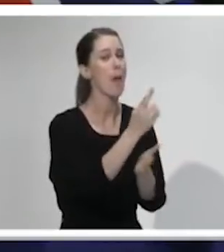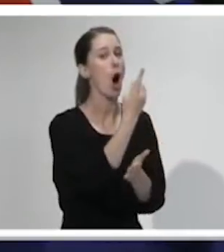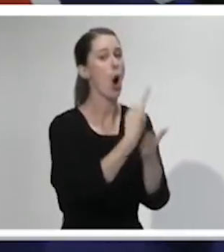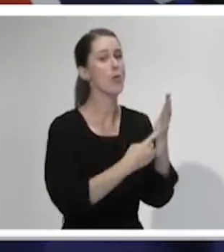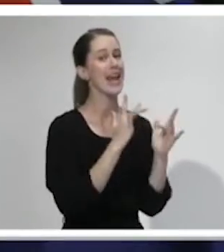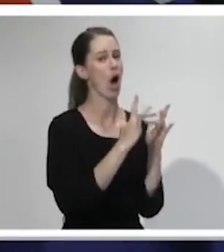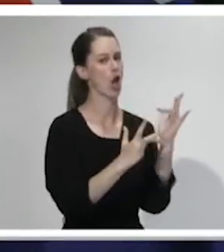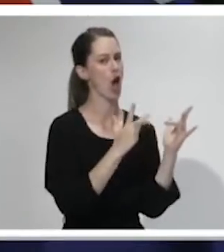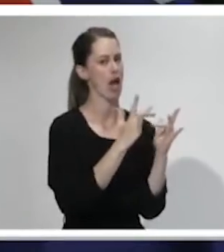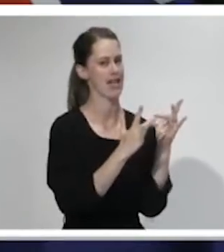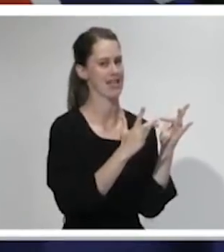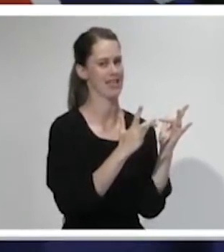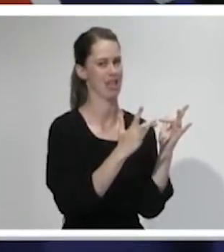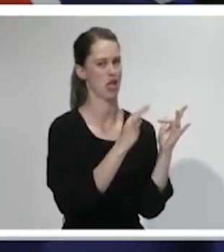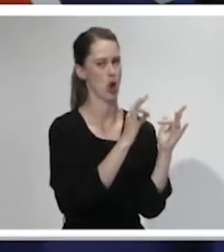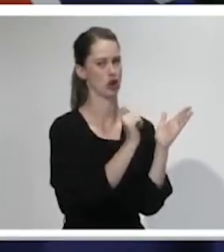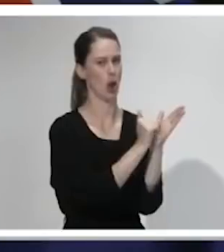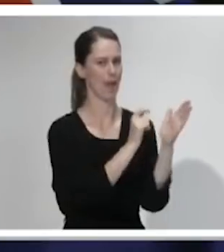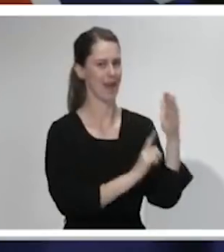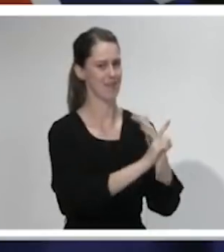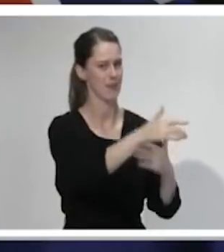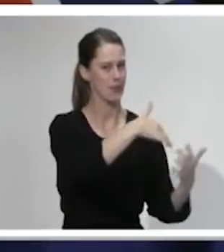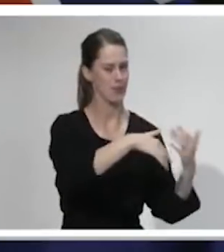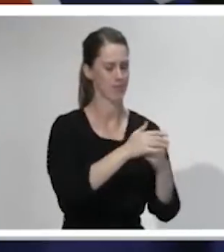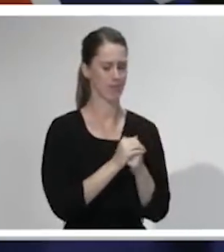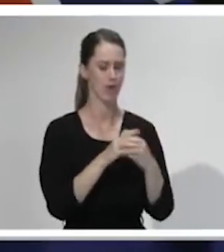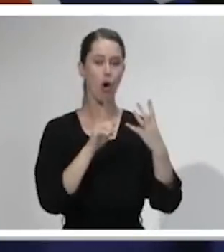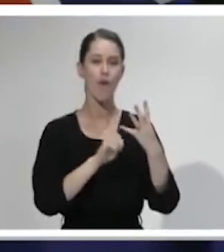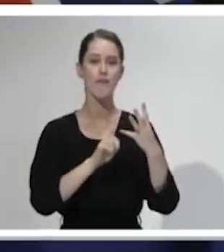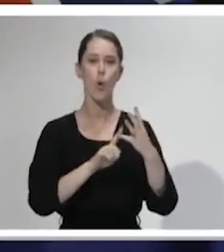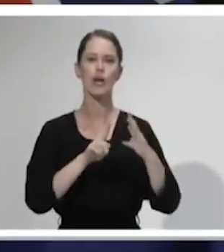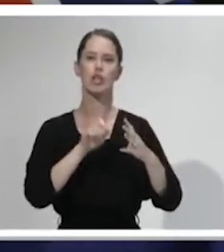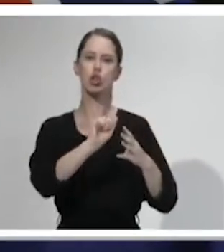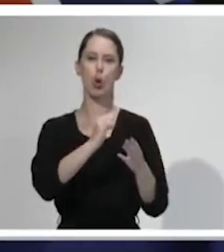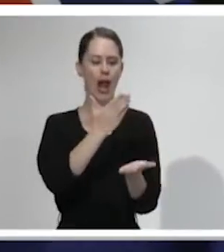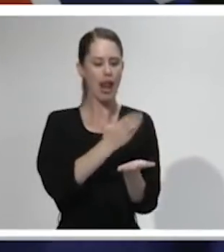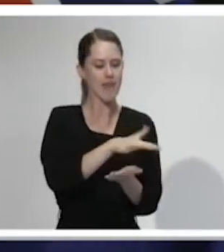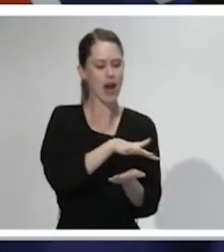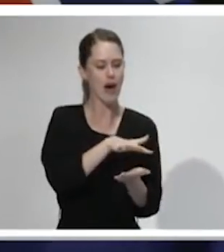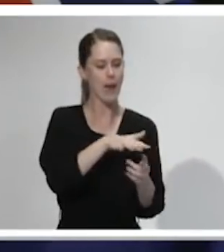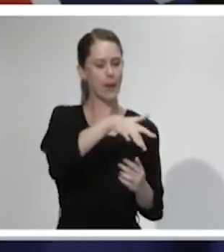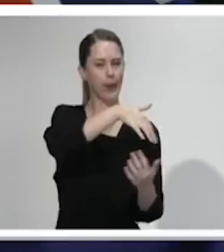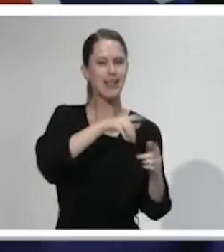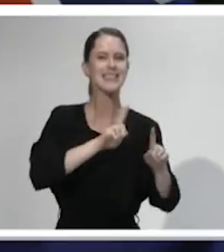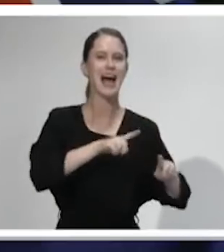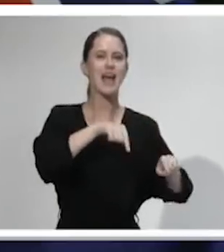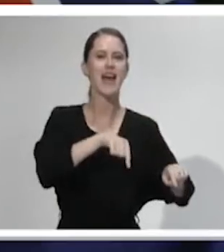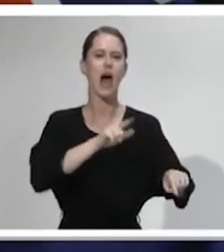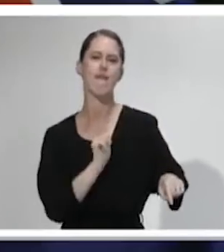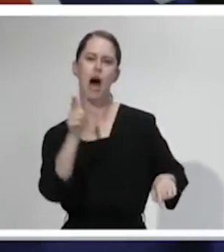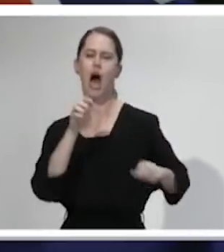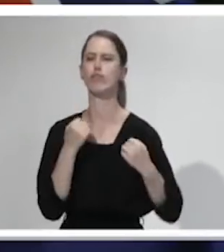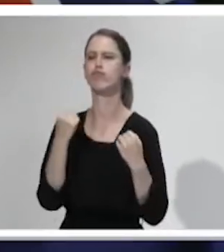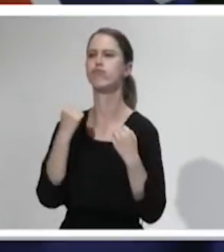Four, stay regional. You can exercise at parks or beaches within your region, but the closer to home the better.